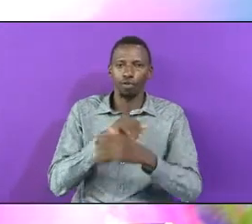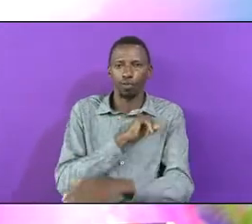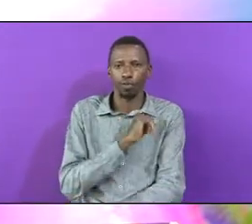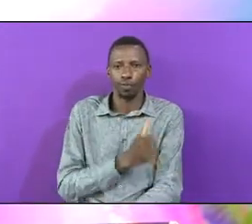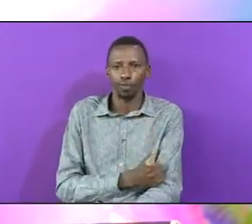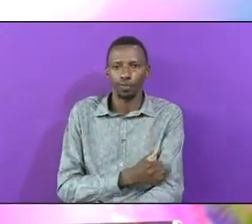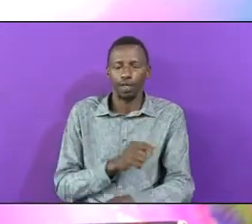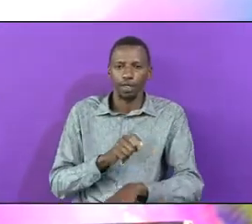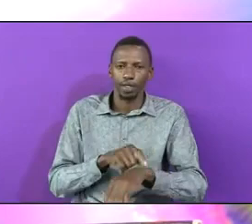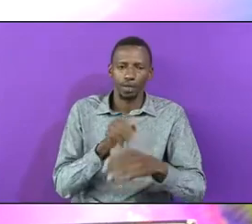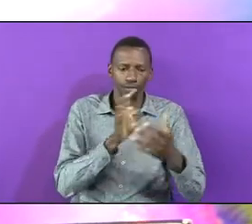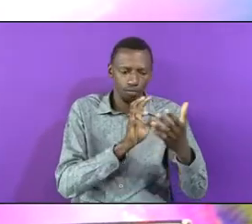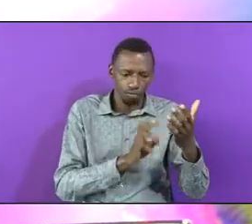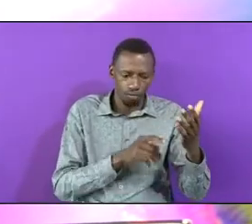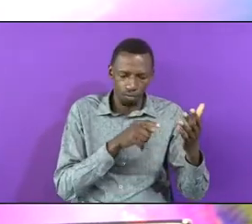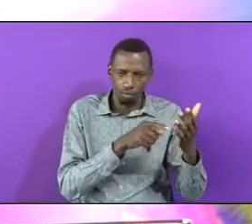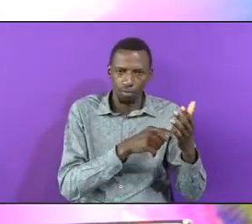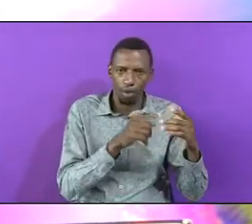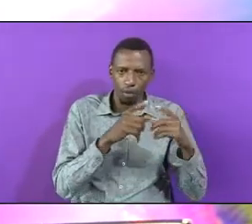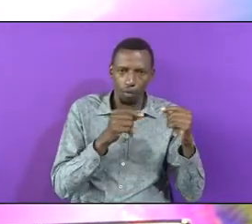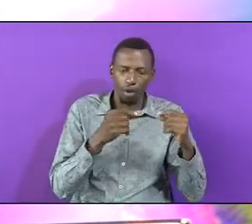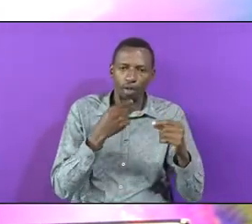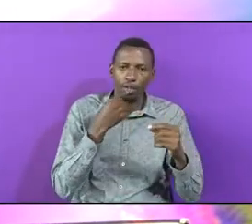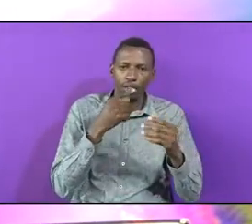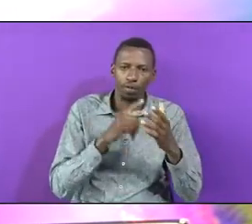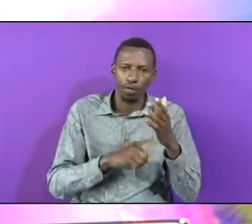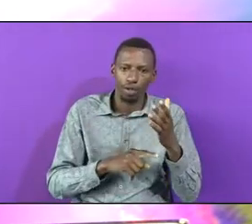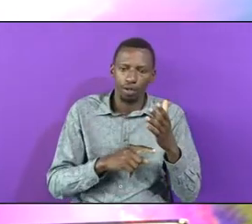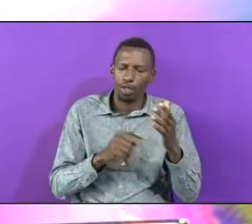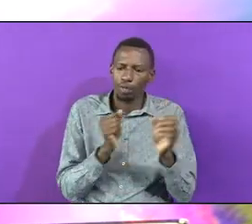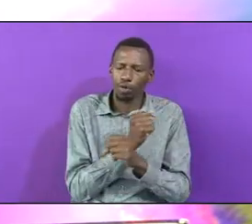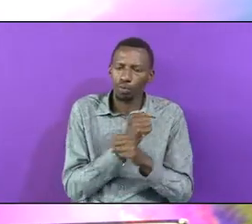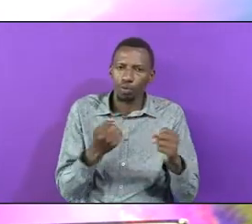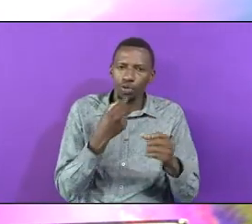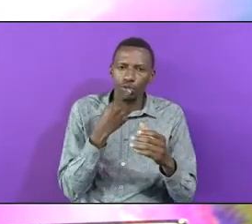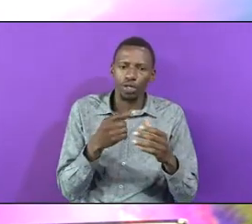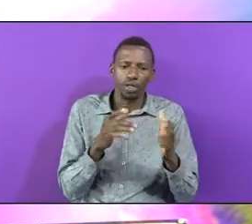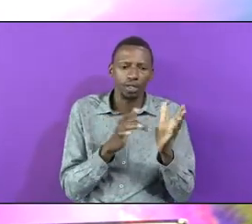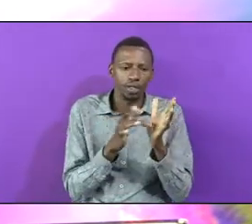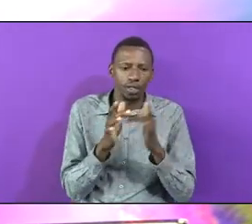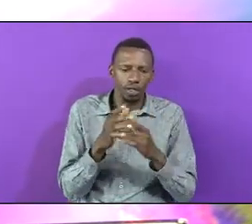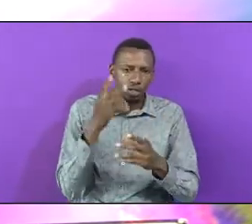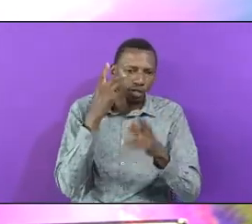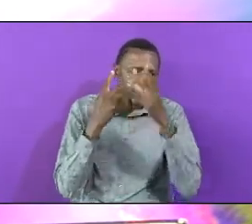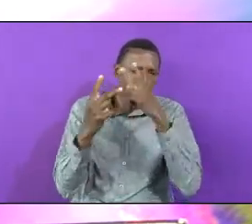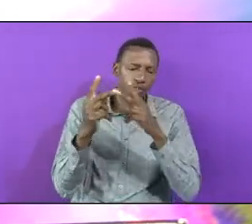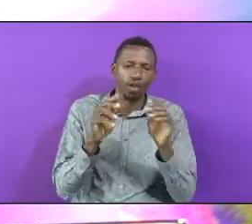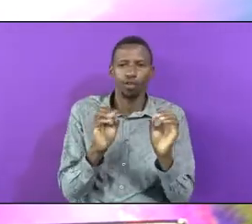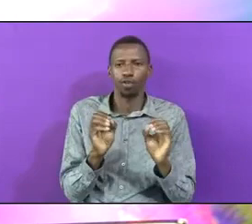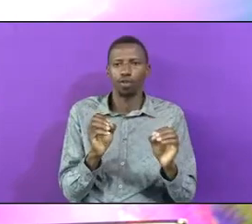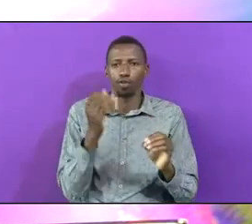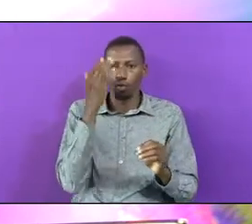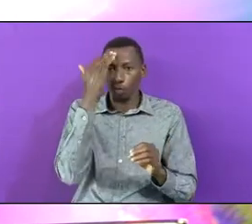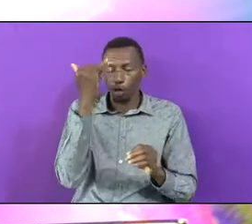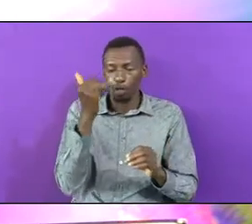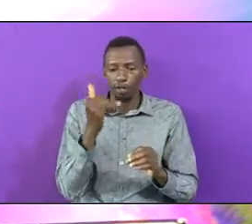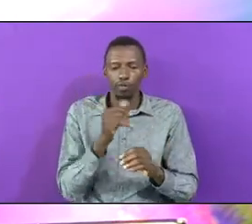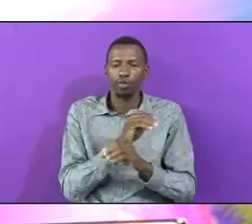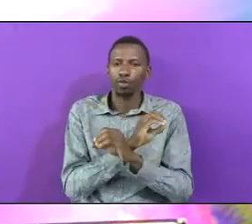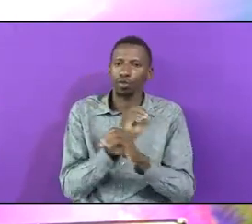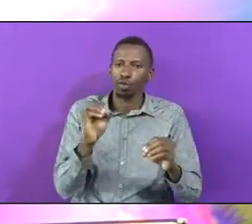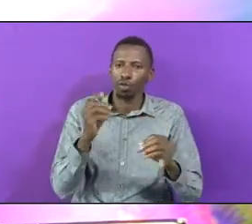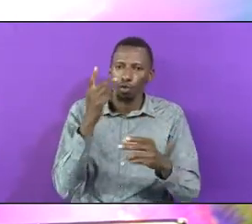statement You can conclude That Jesus Is a prophet Because there is no Prophet That has any What All authority